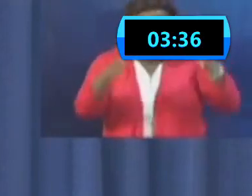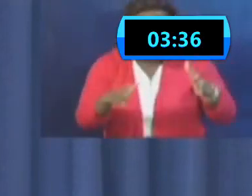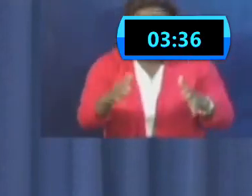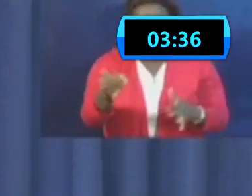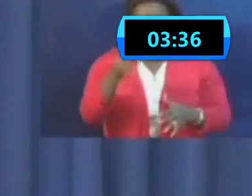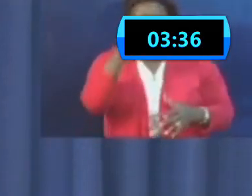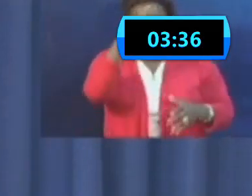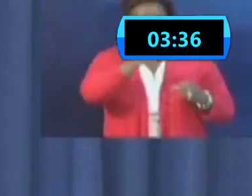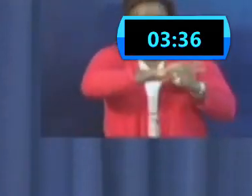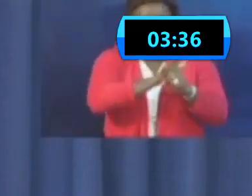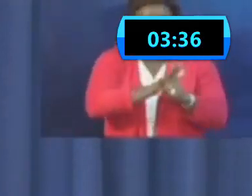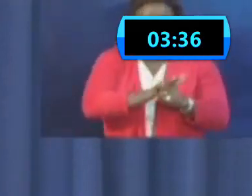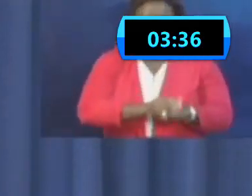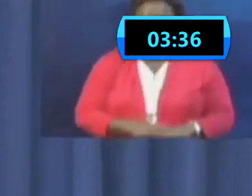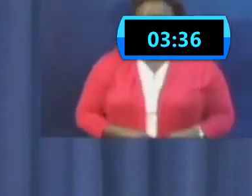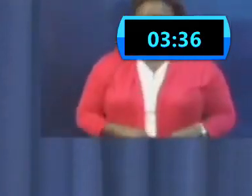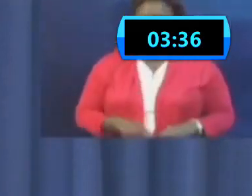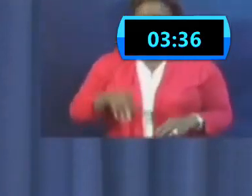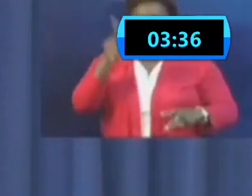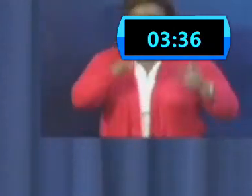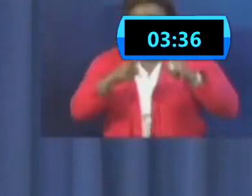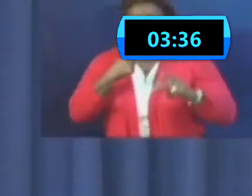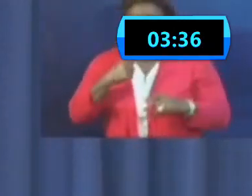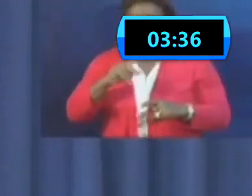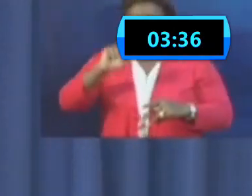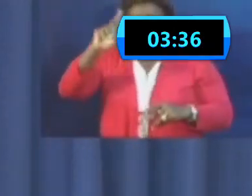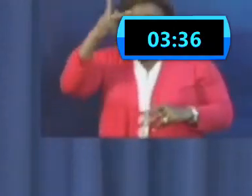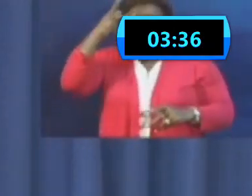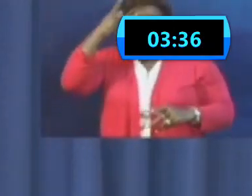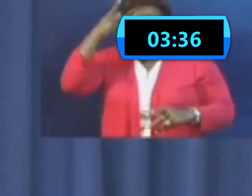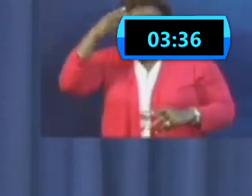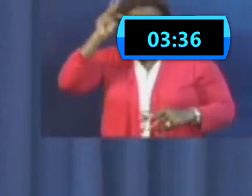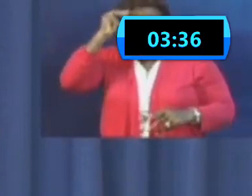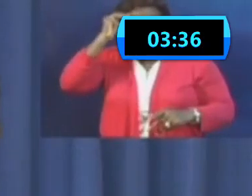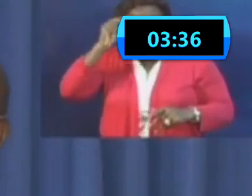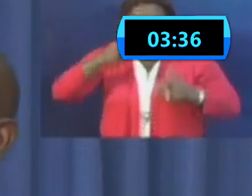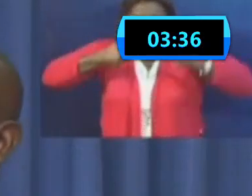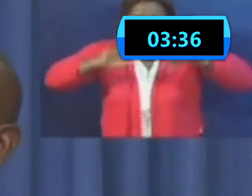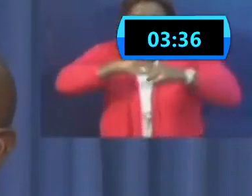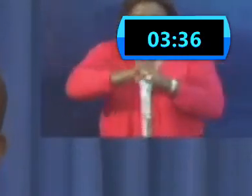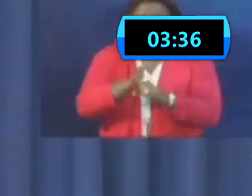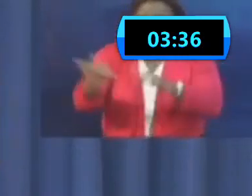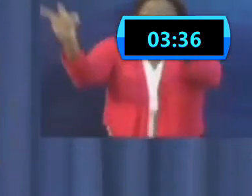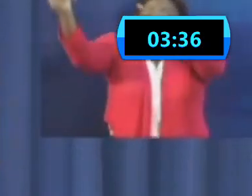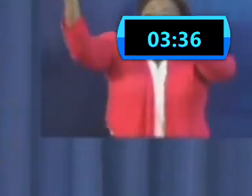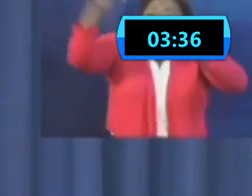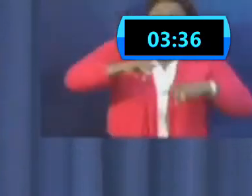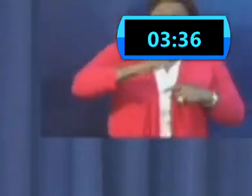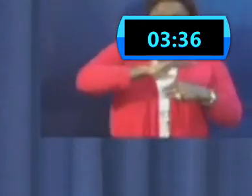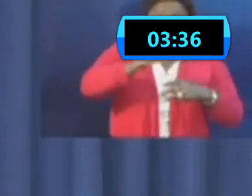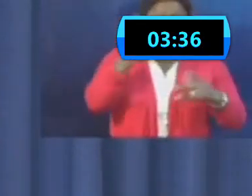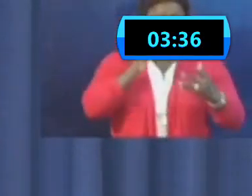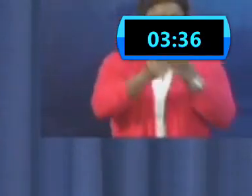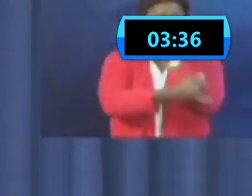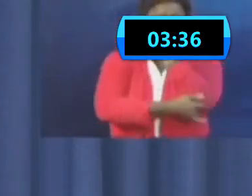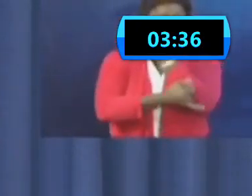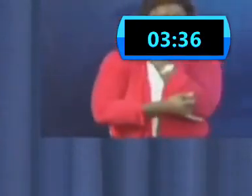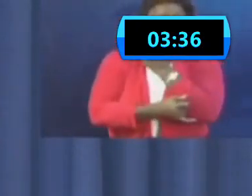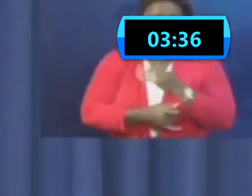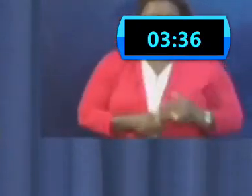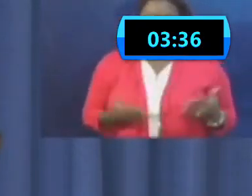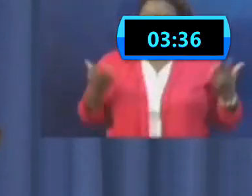that I allow COVID to come in this country. And now, we are saying that certain officers are responsible